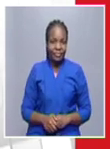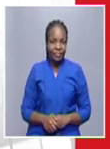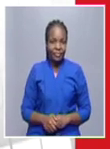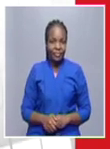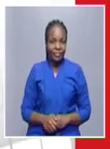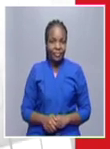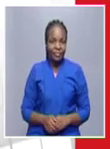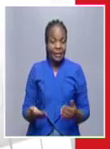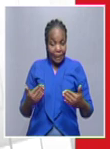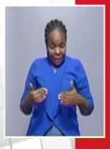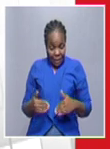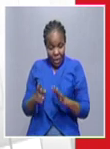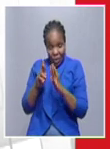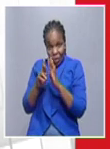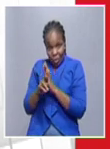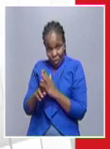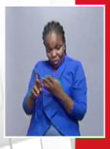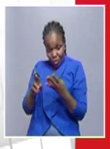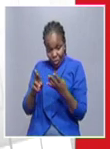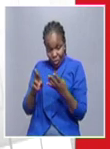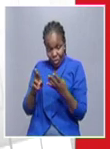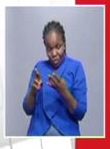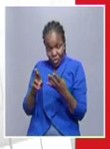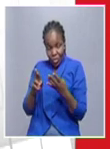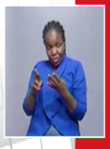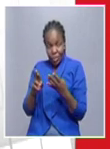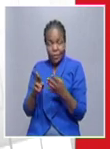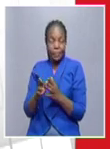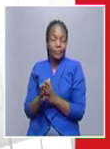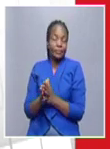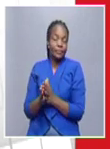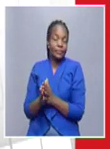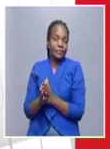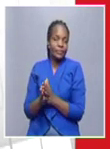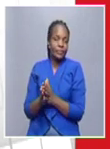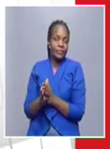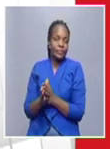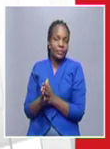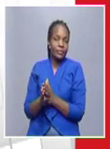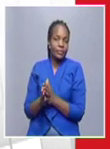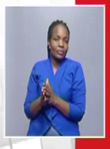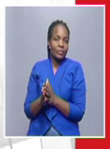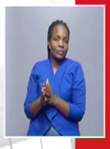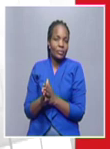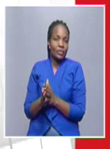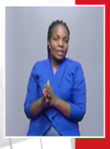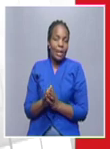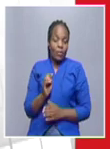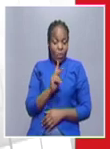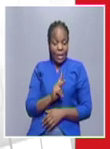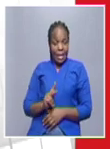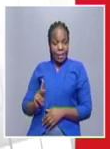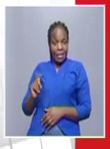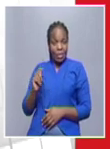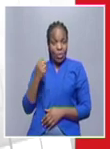we are reporting we are reporting one day from kate mansworth